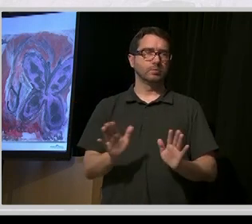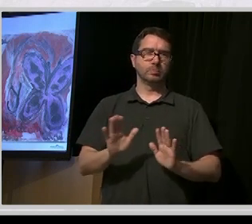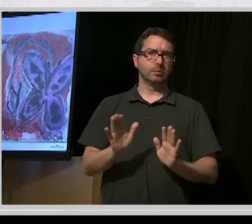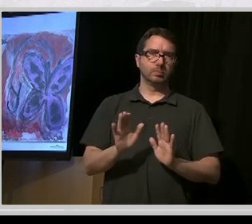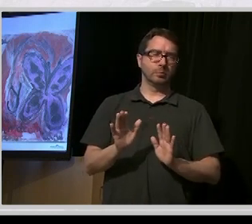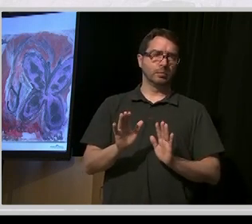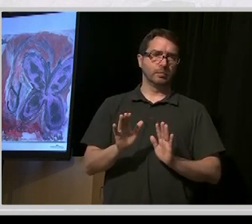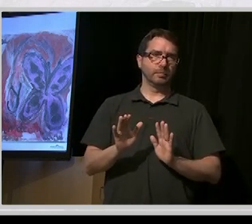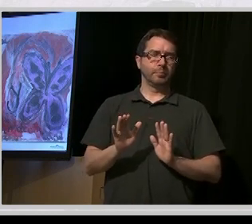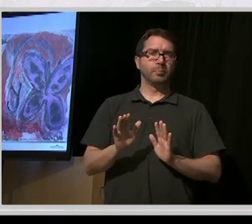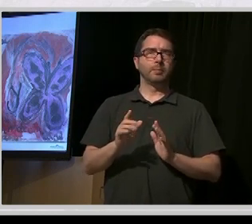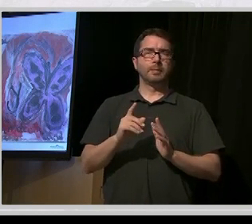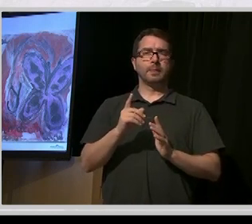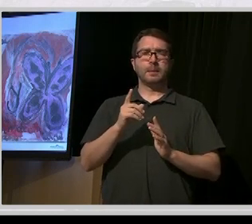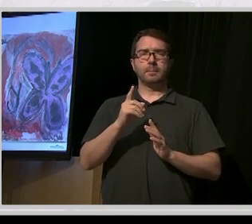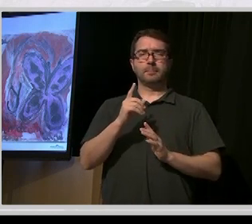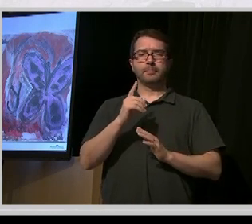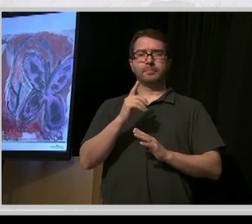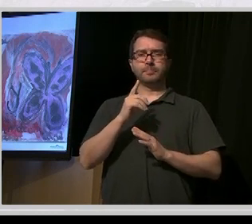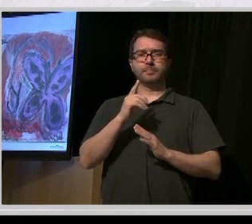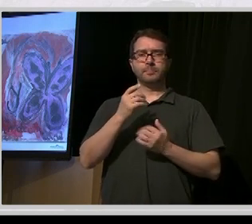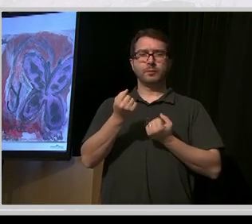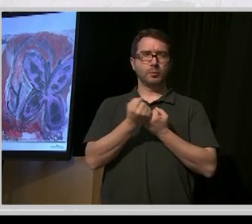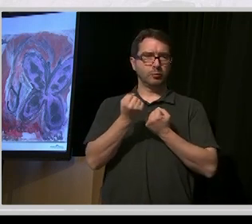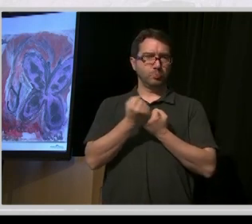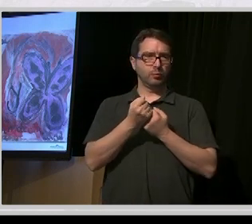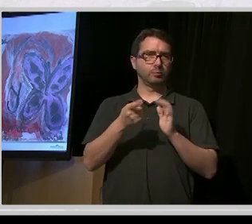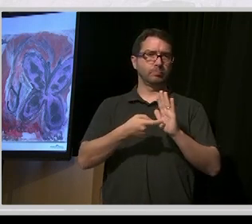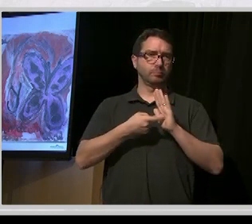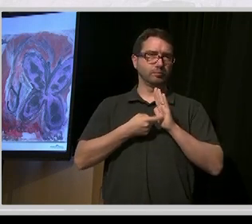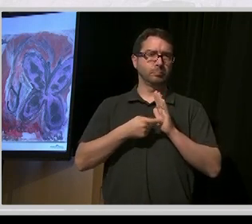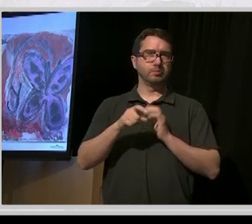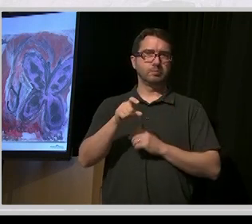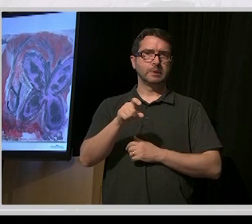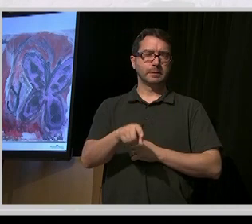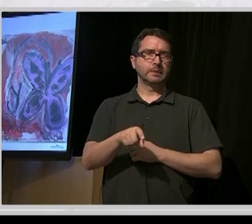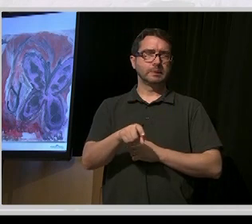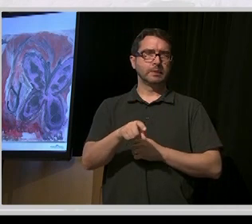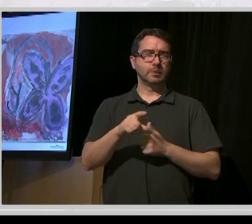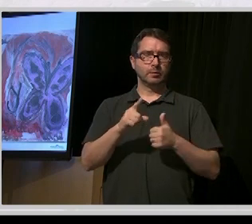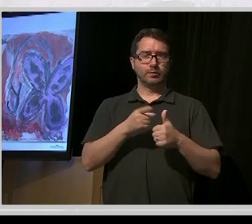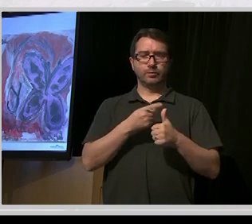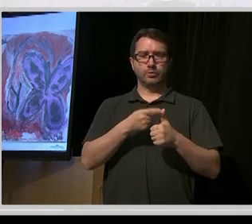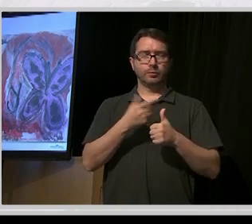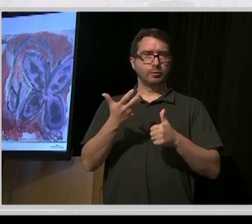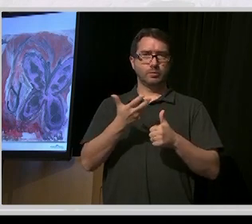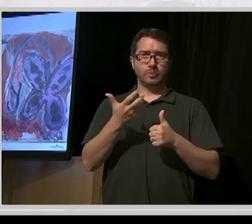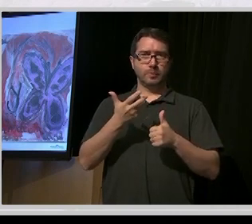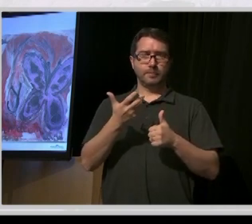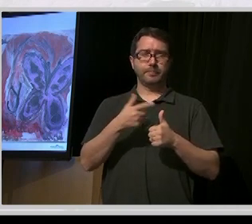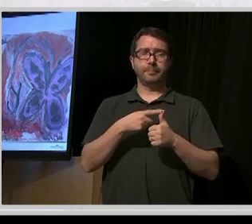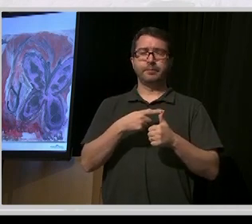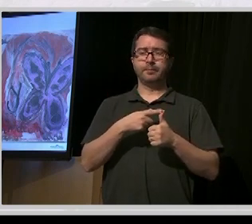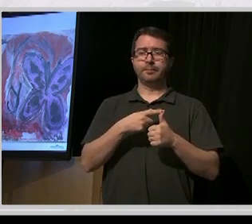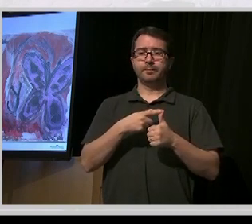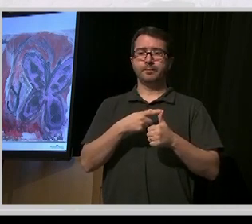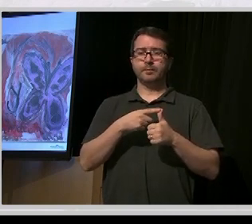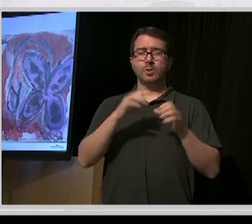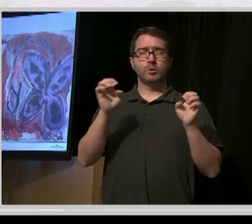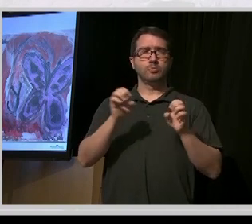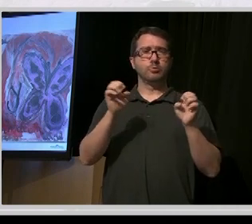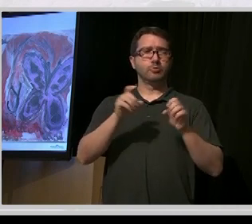supports to do that. the first will be an emergency response